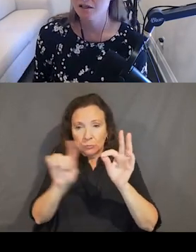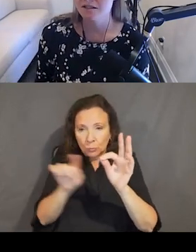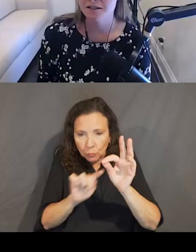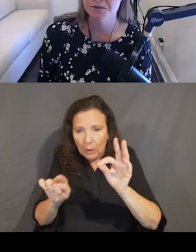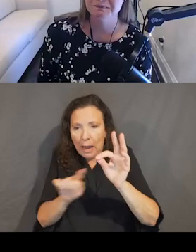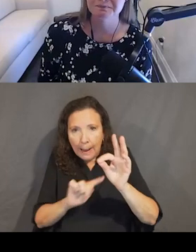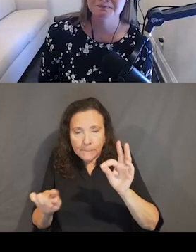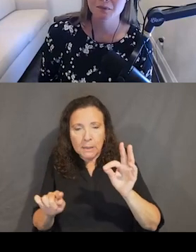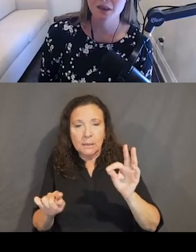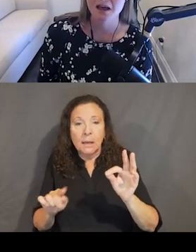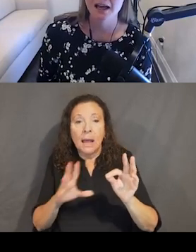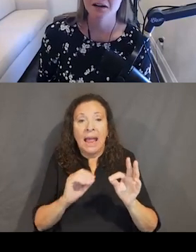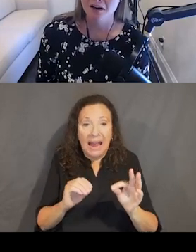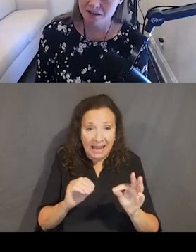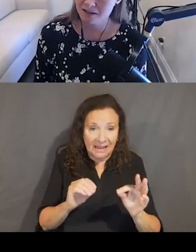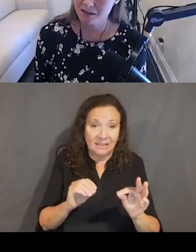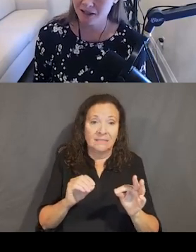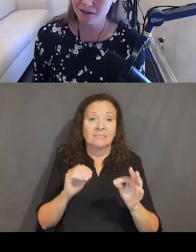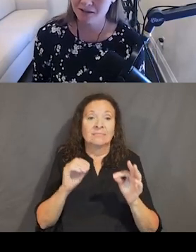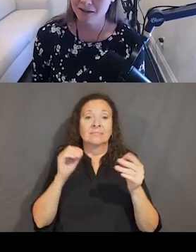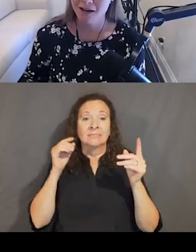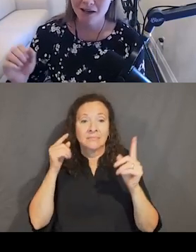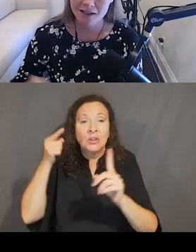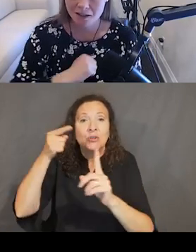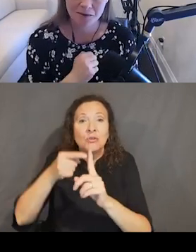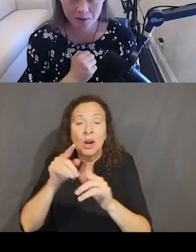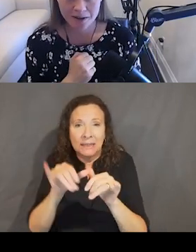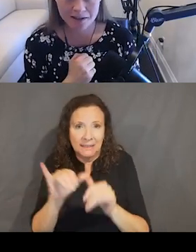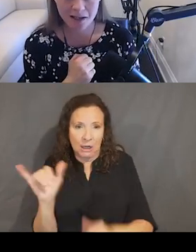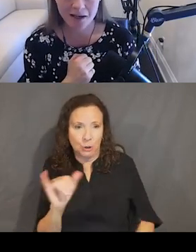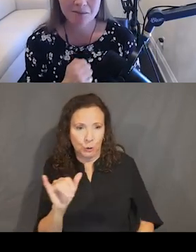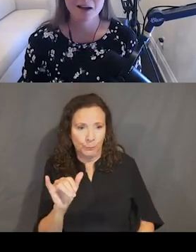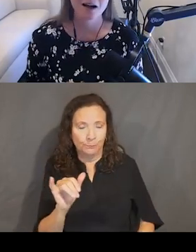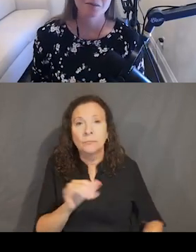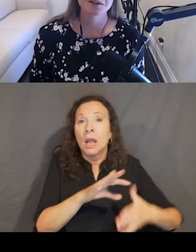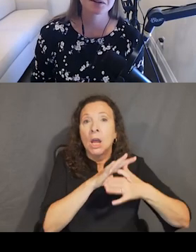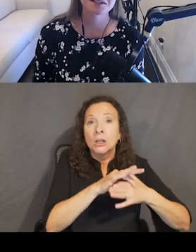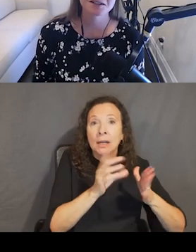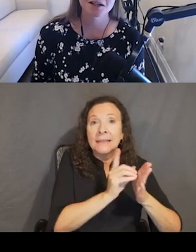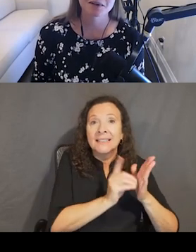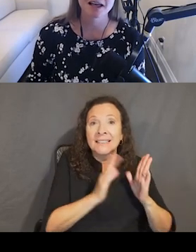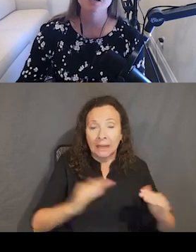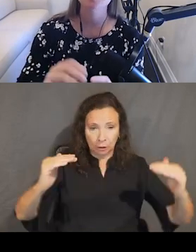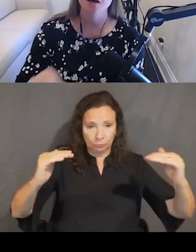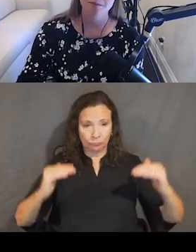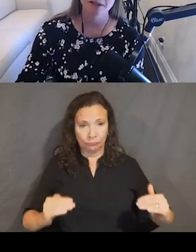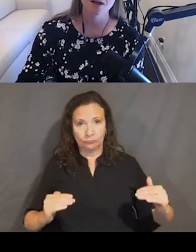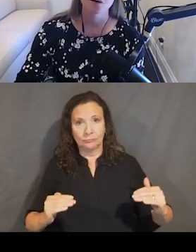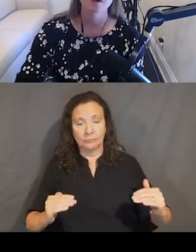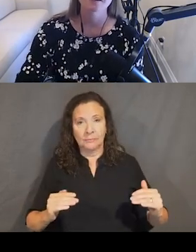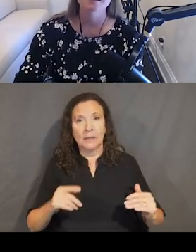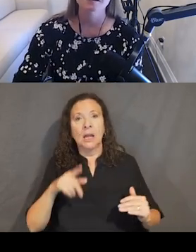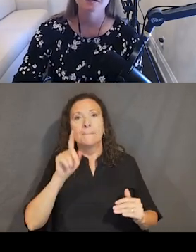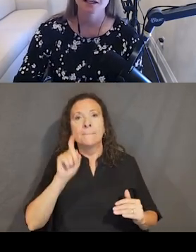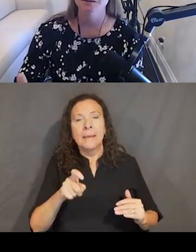document the target size too. And our content designer, I got something for you this time. You need to document the actual copy.